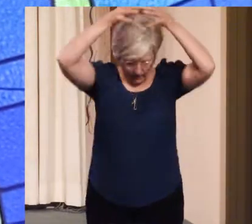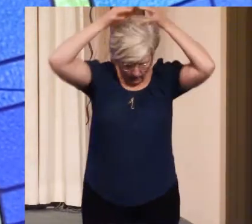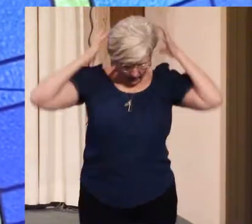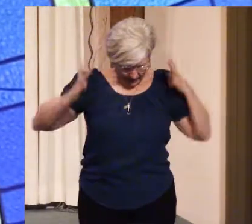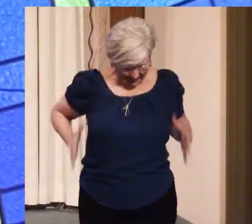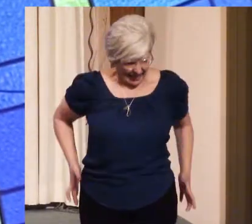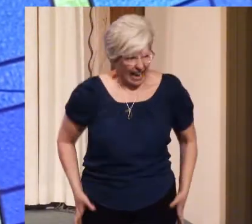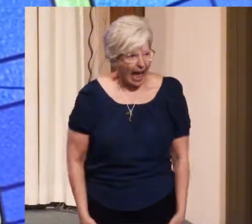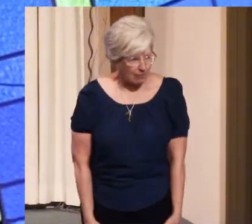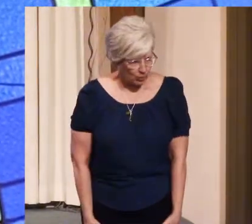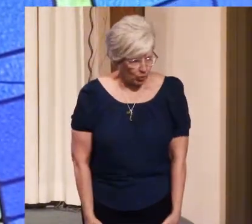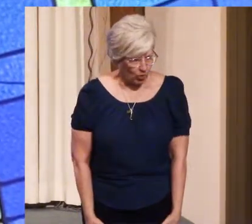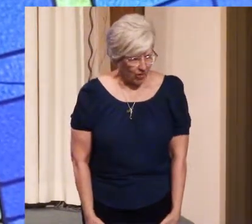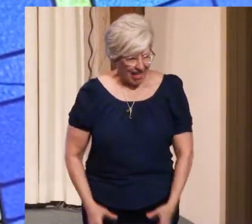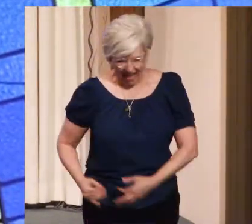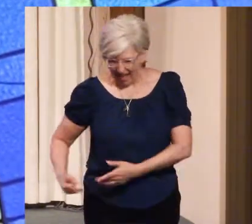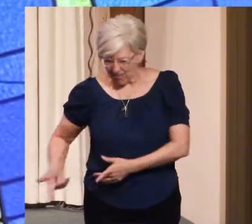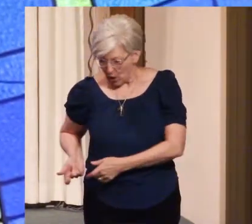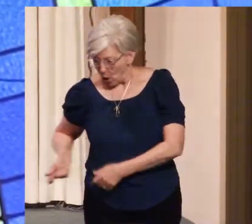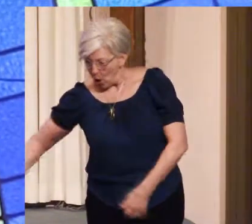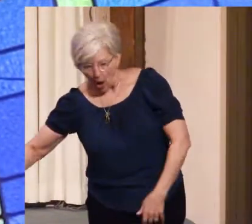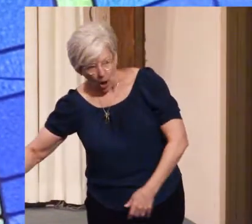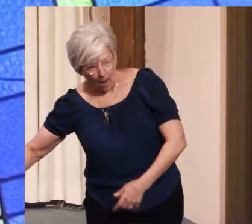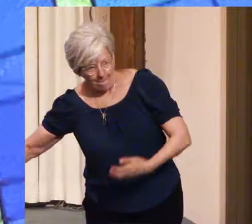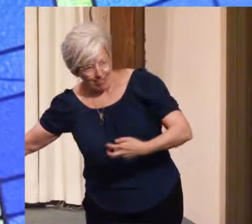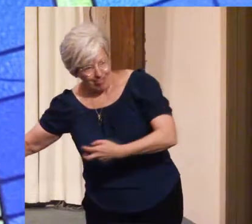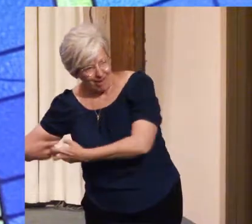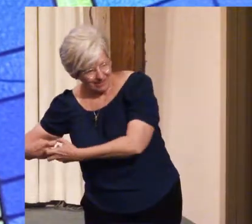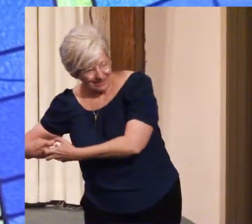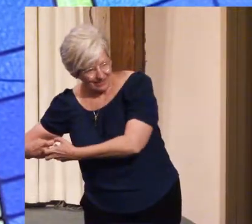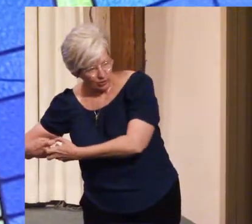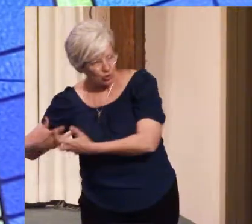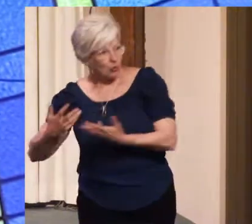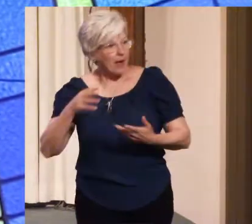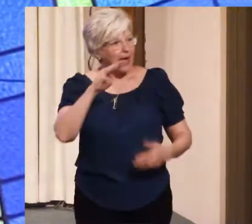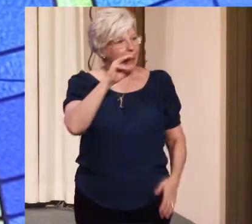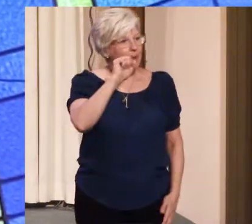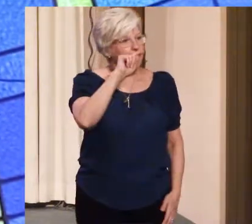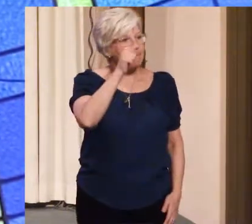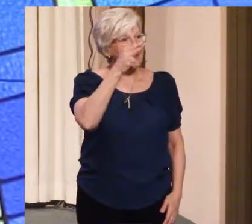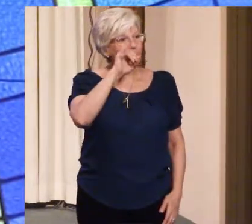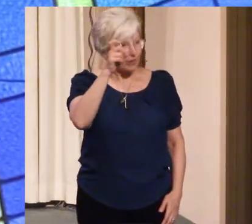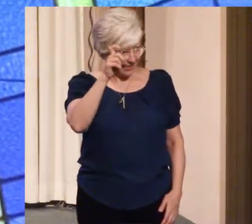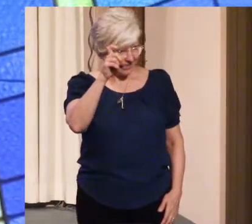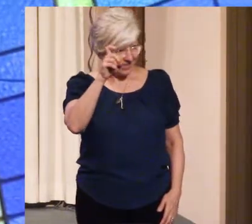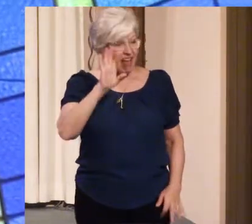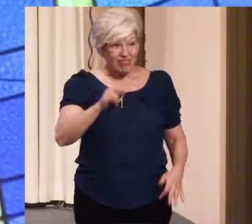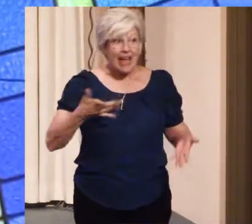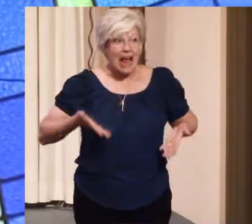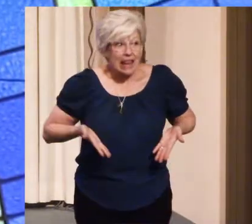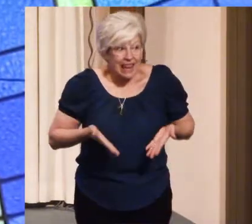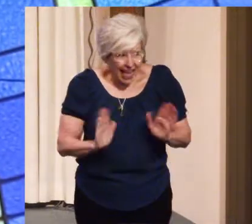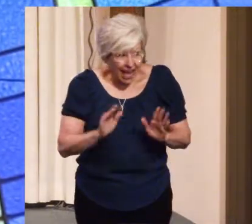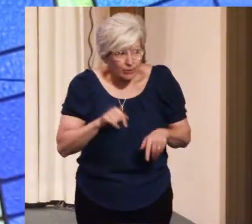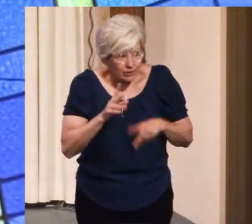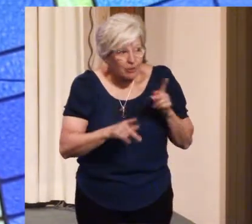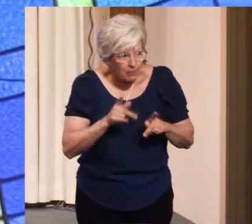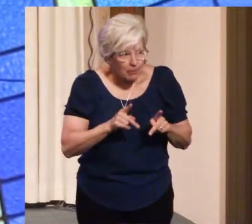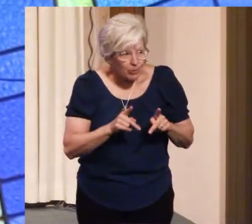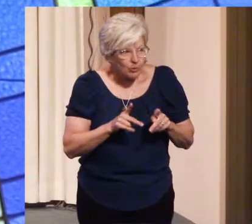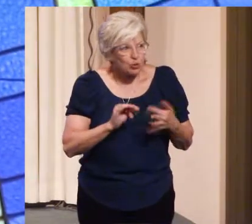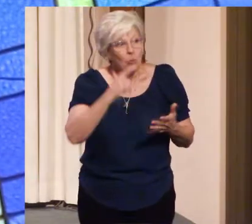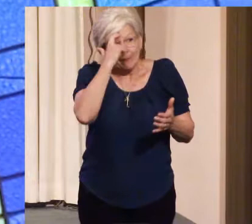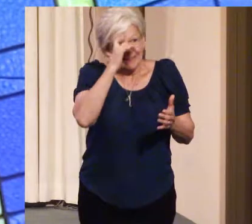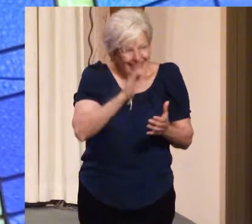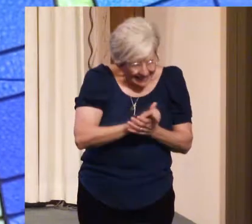They are plugged into a matrix, which allows them to believe that they are living what we would call